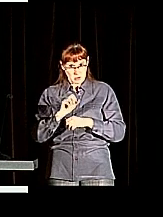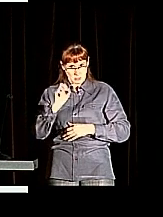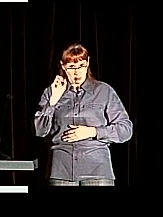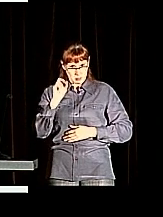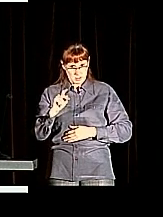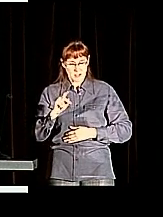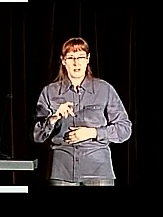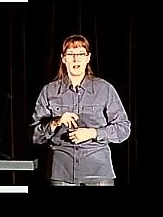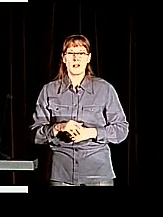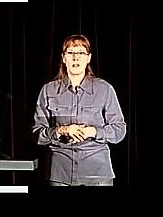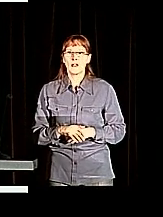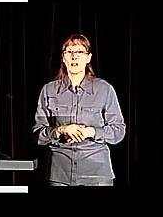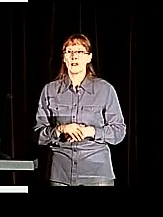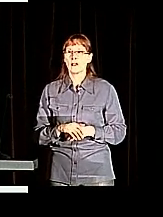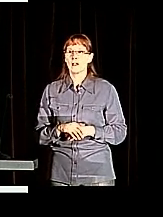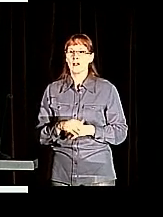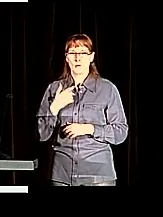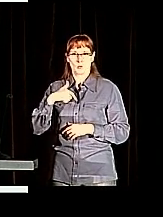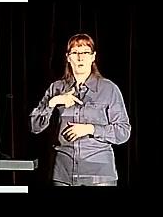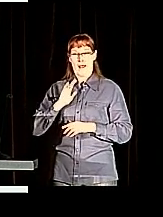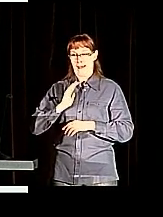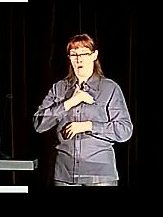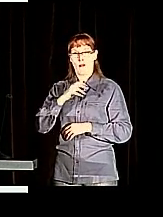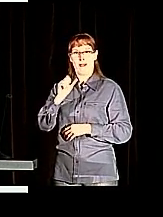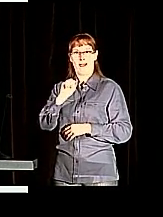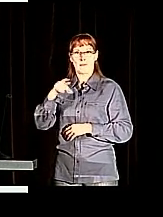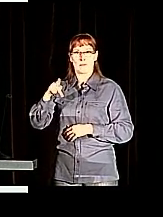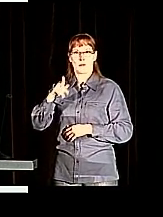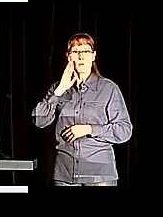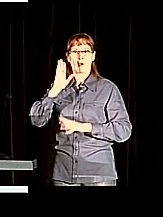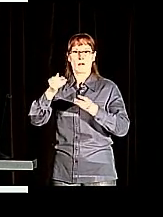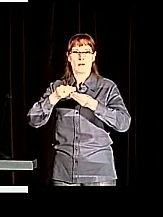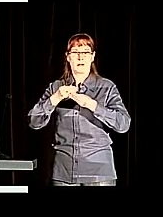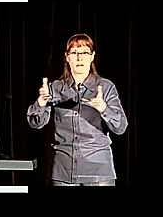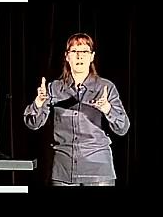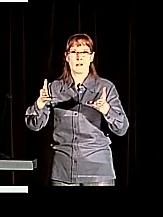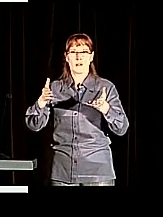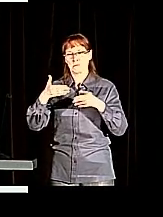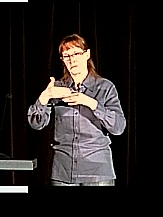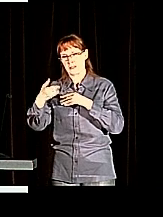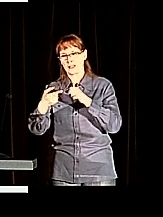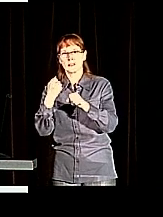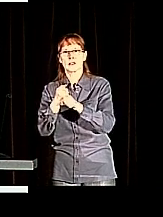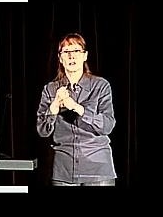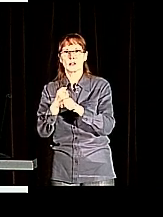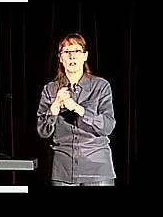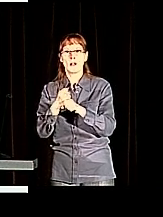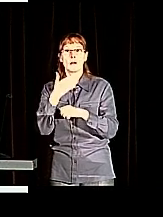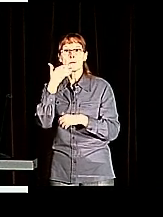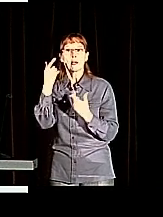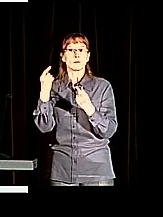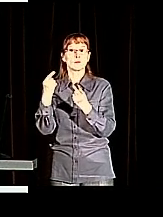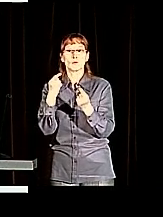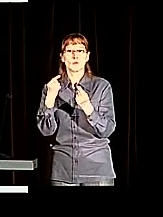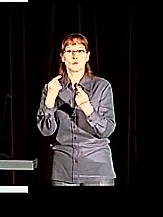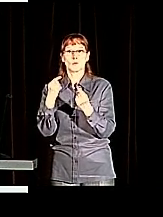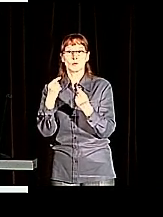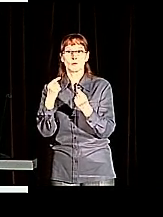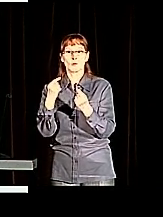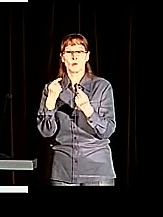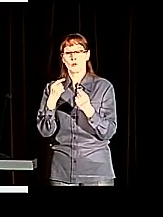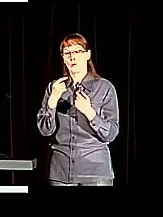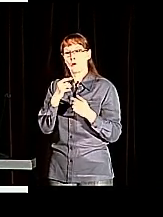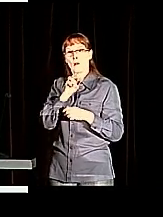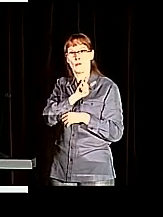these applications within the next year, so right now the best way to go to learn about the work is to go to bu